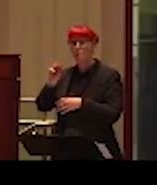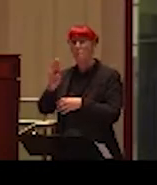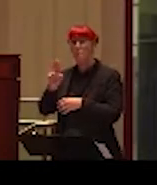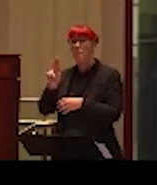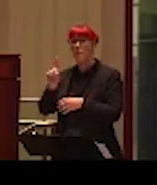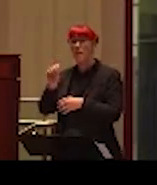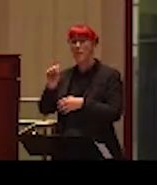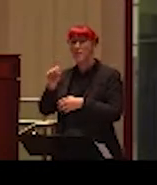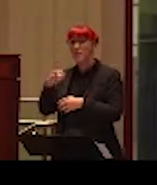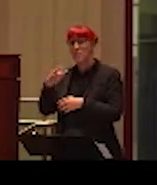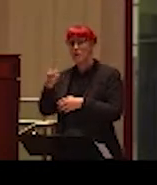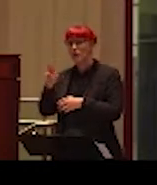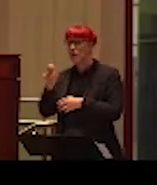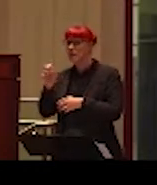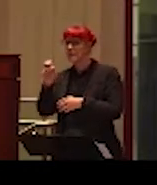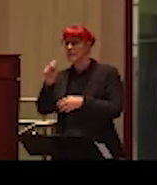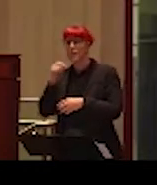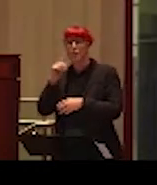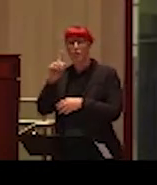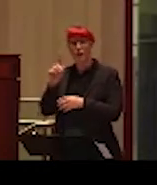Ottawa. So my congratulations to you.